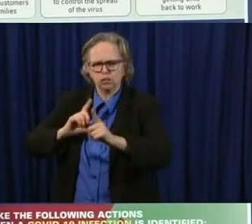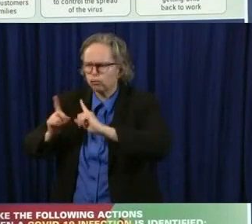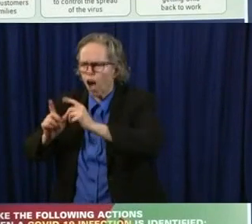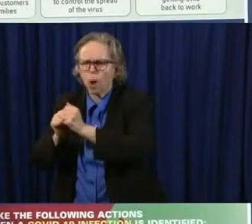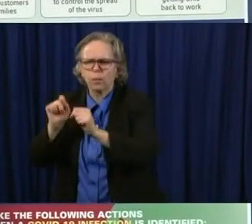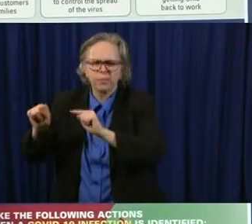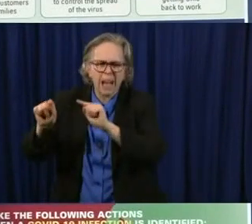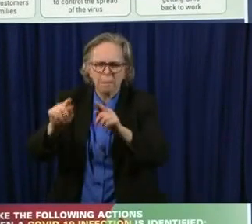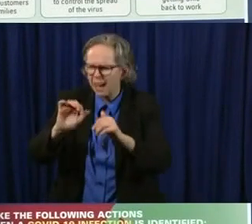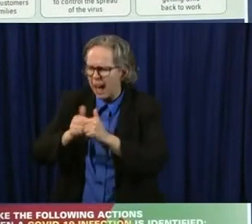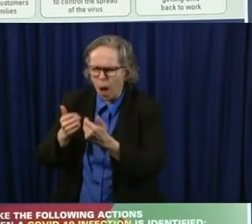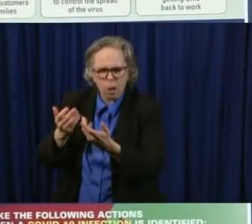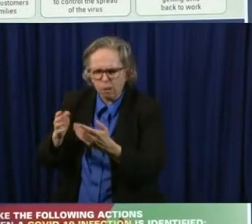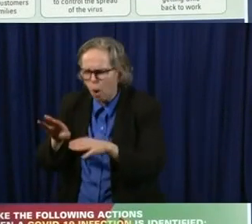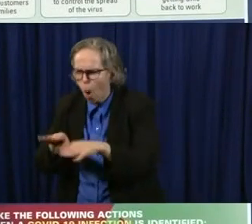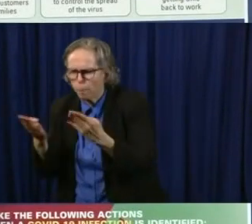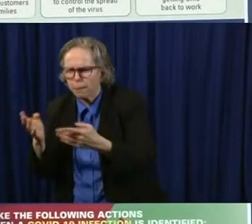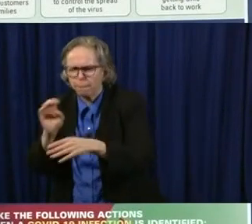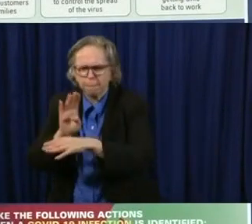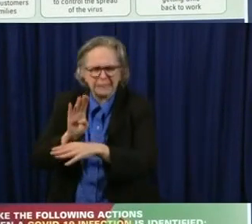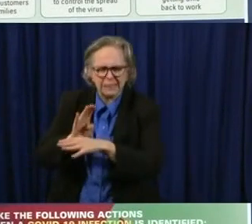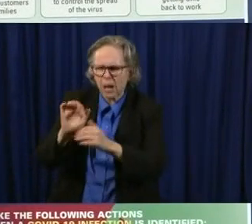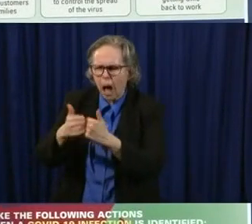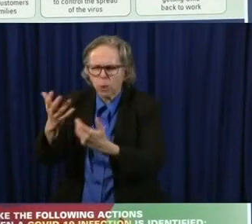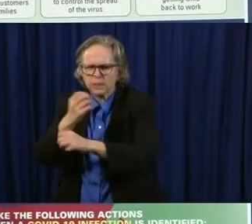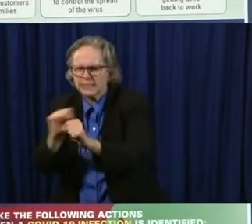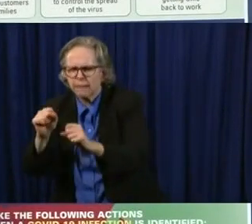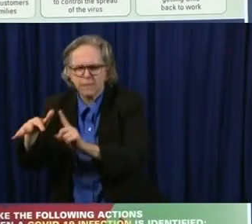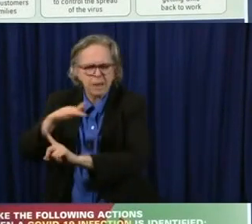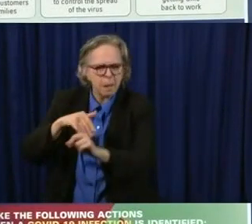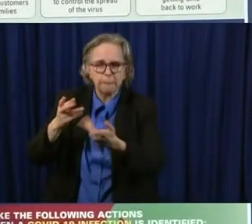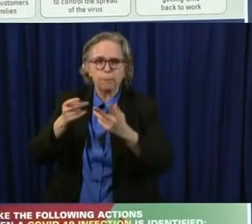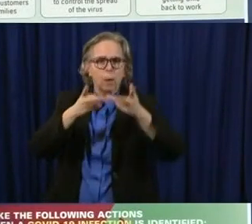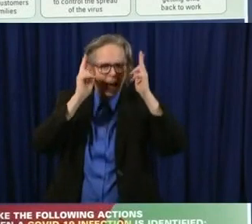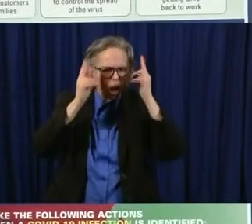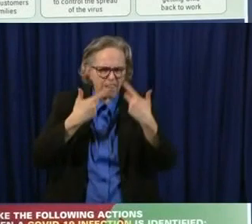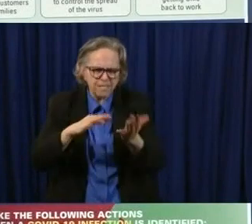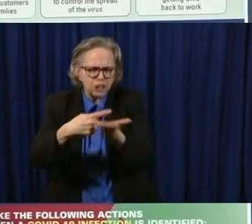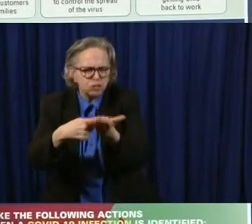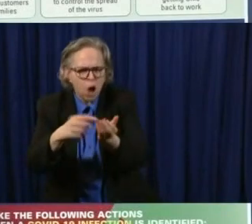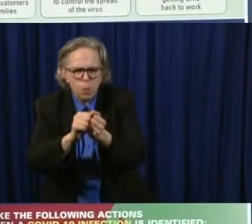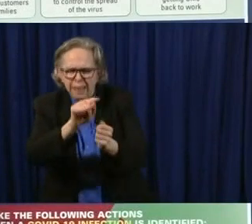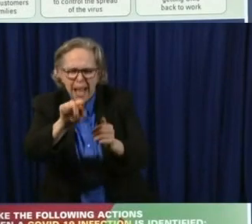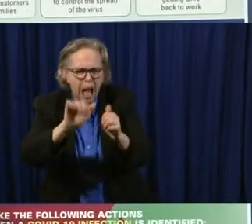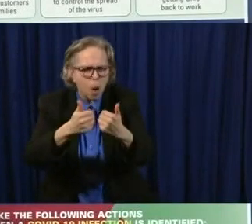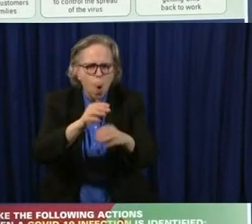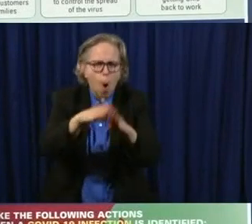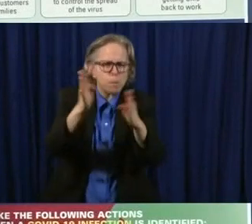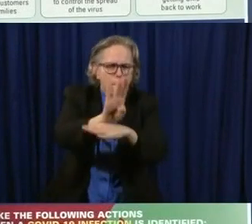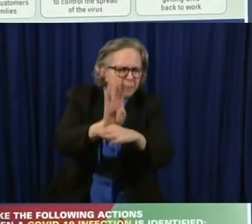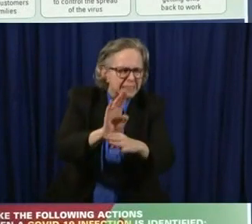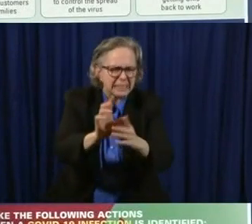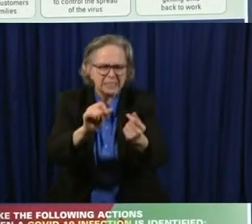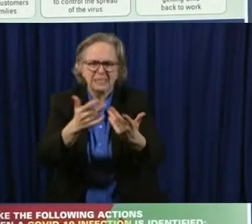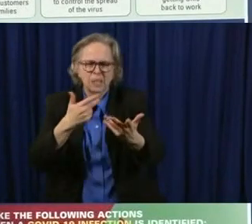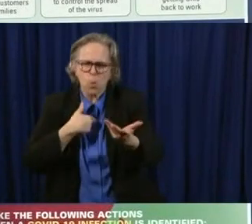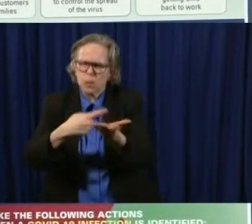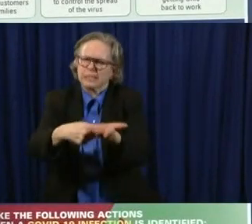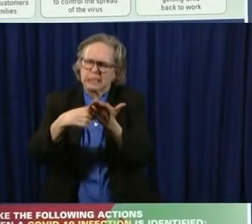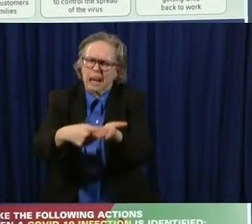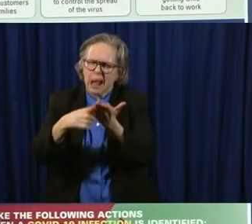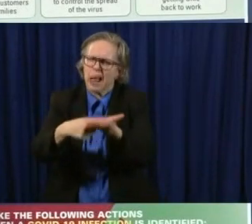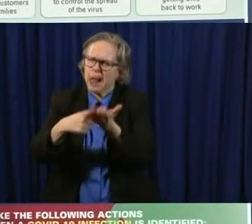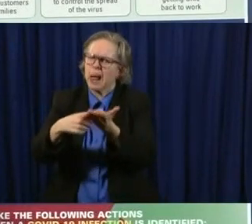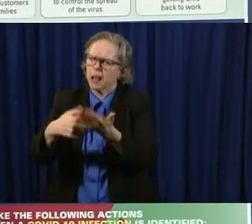convert started conversations, uh, with people who cut hair and, uh, those conversations are going to continue. And we're going to get those